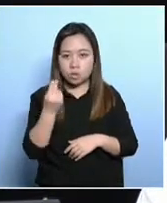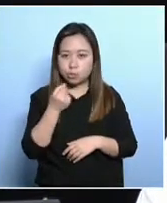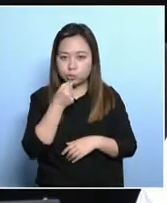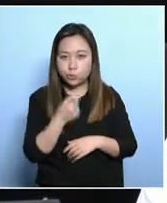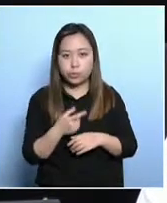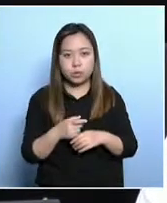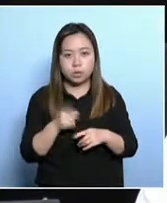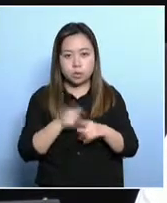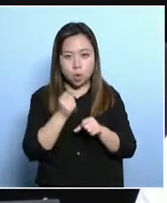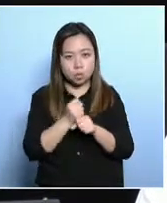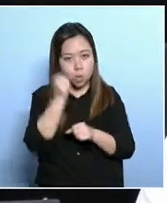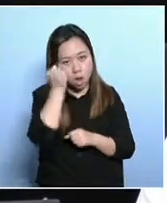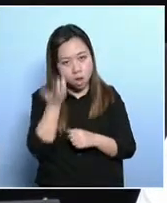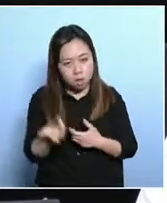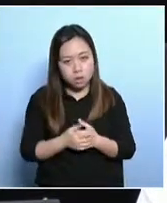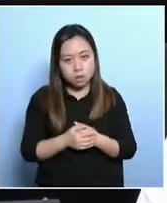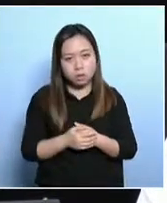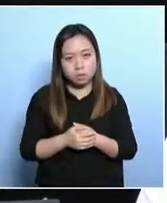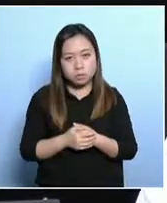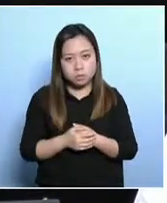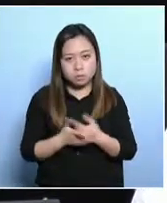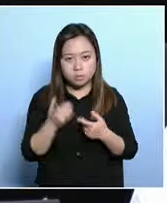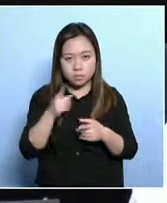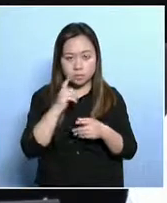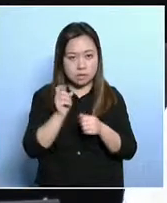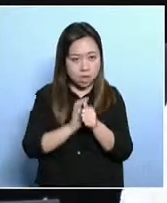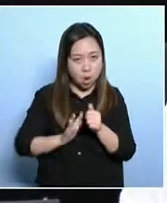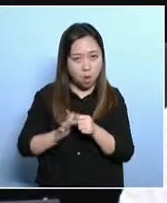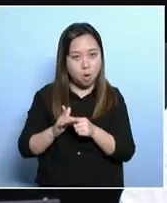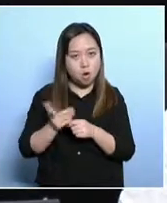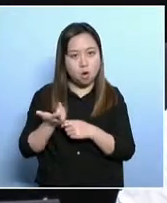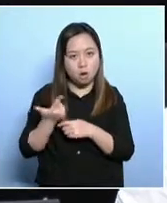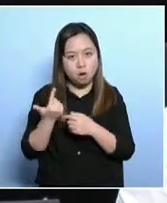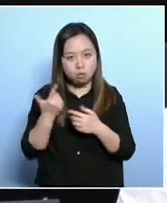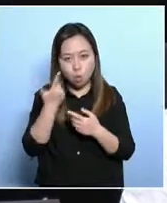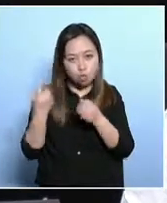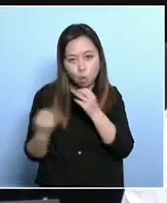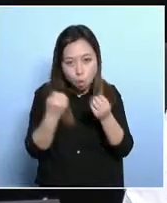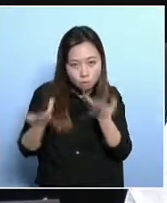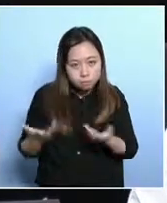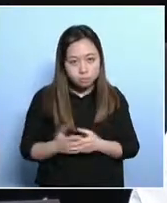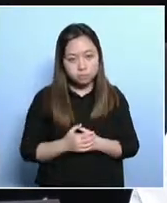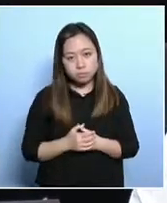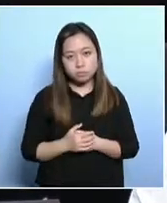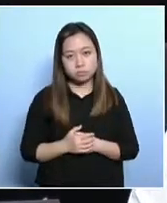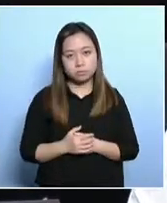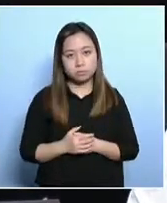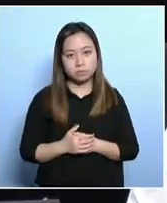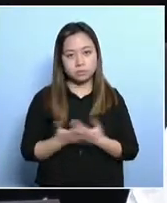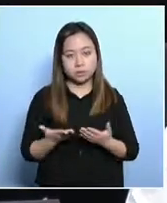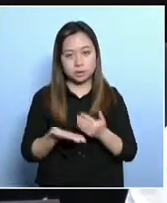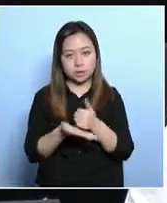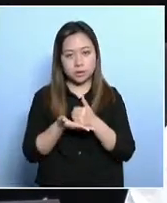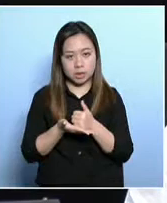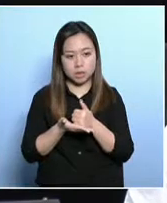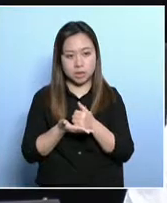point. The elderly person aged 67 years old has difficulty finding jobs.